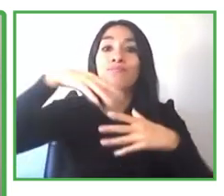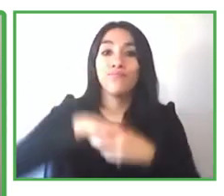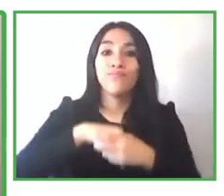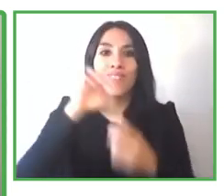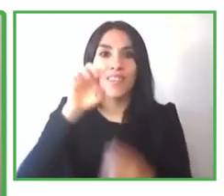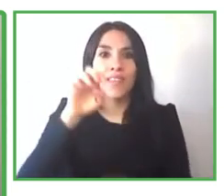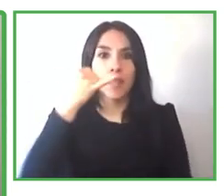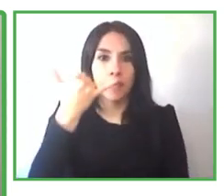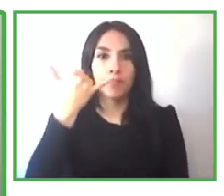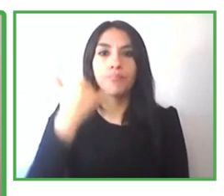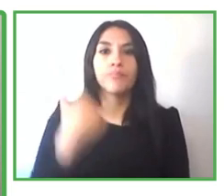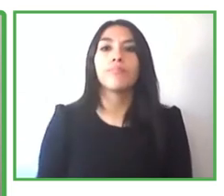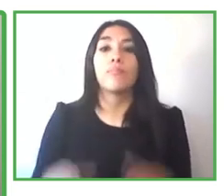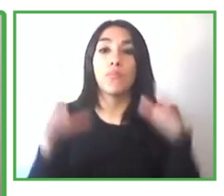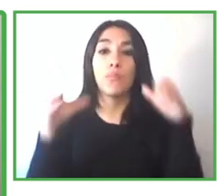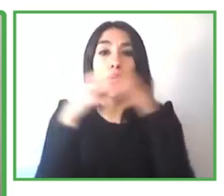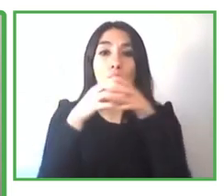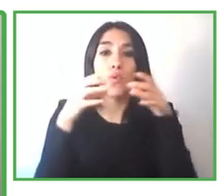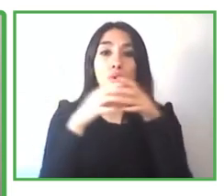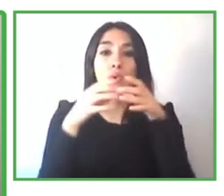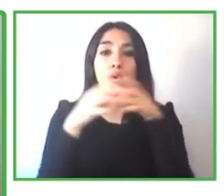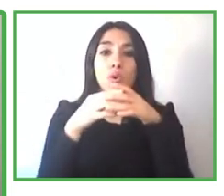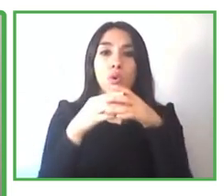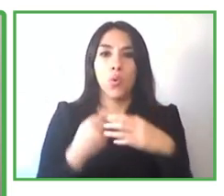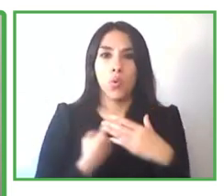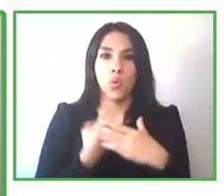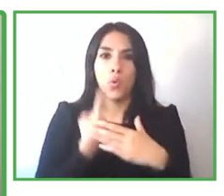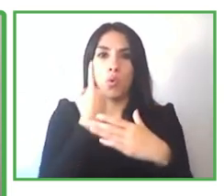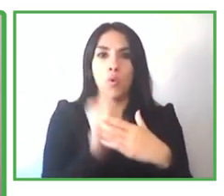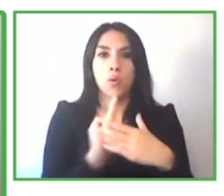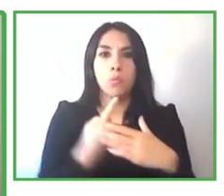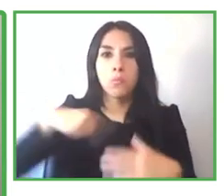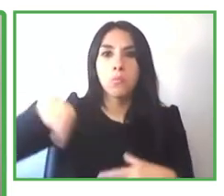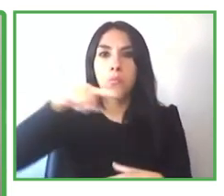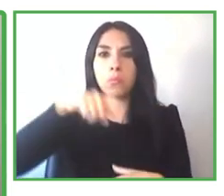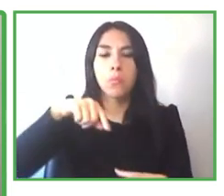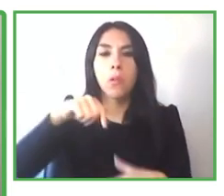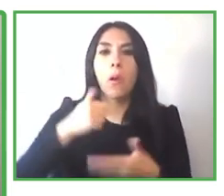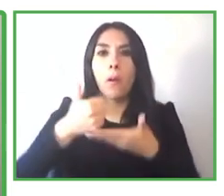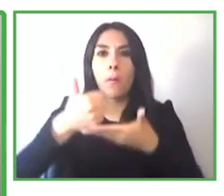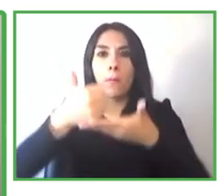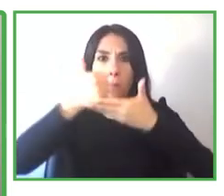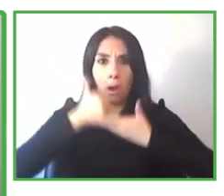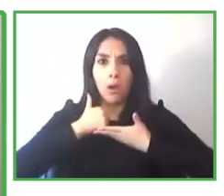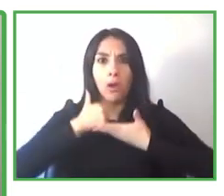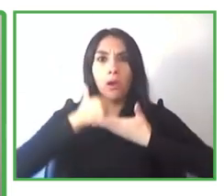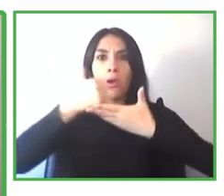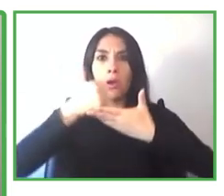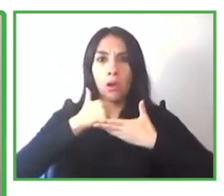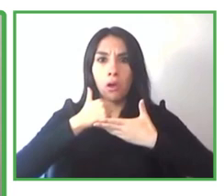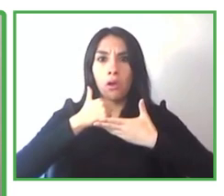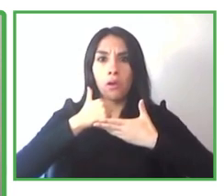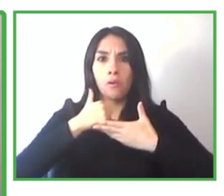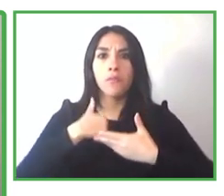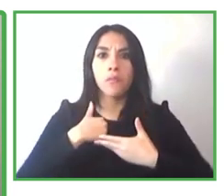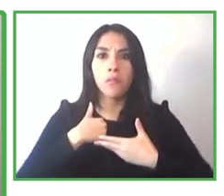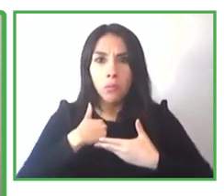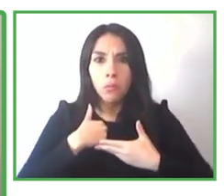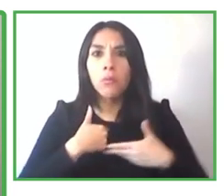brilliant mentor neve parsons to help me excel not just in work we're in society